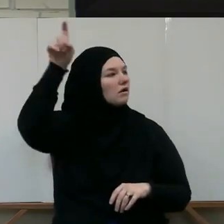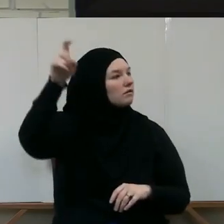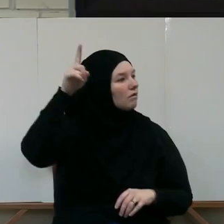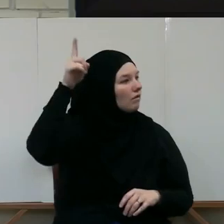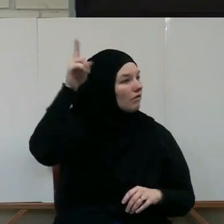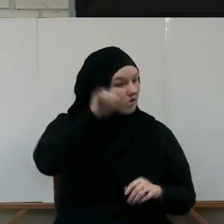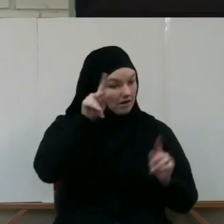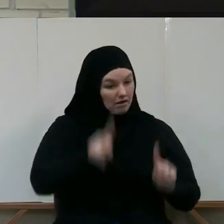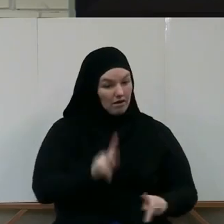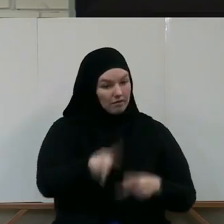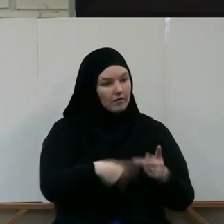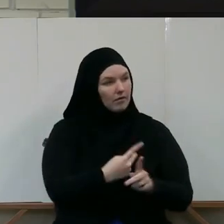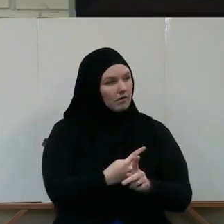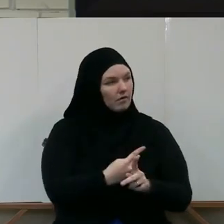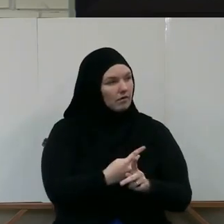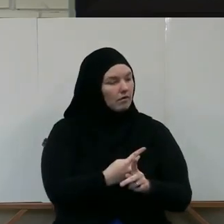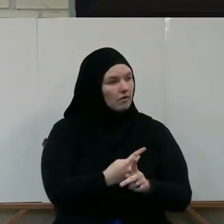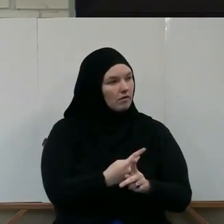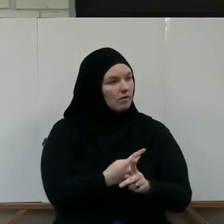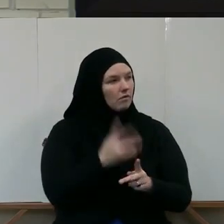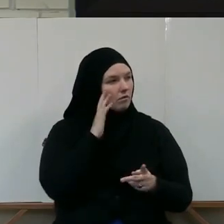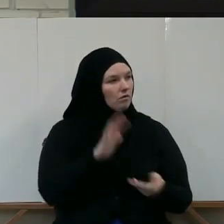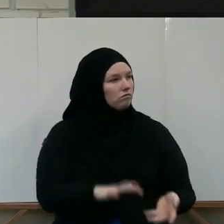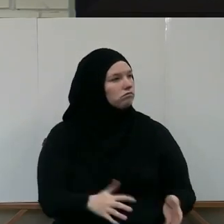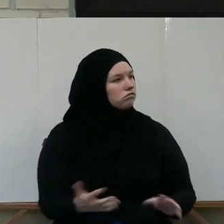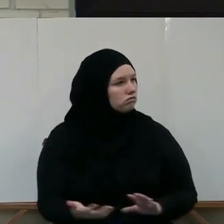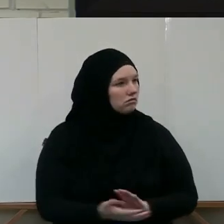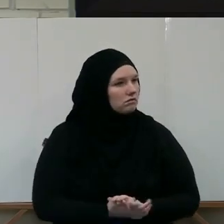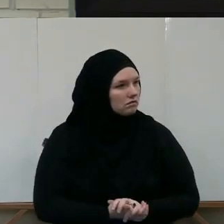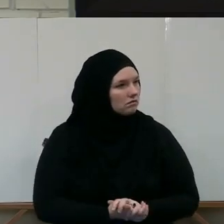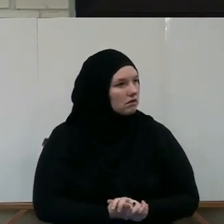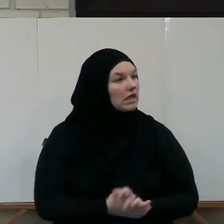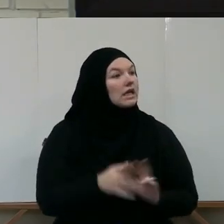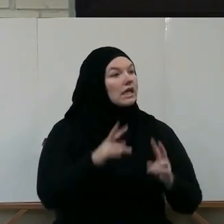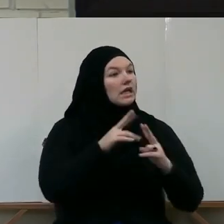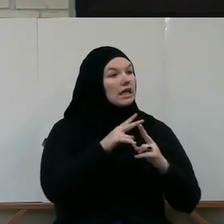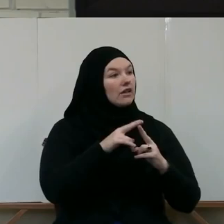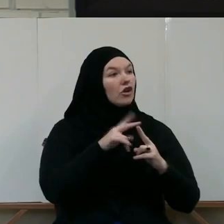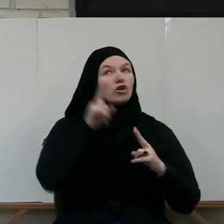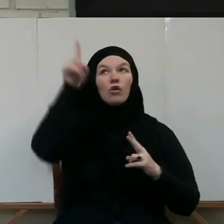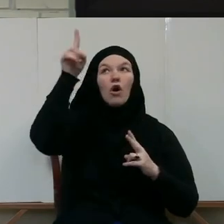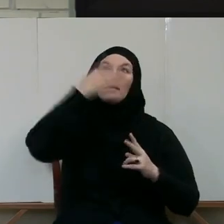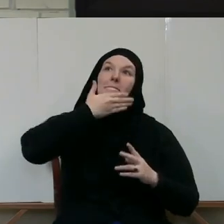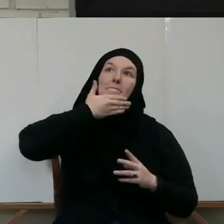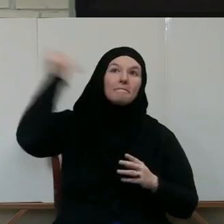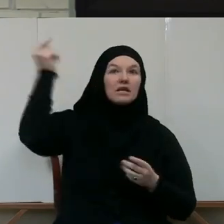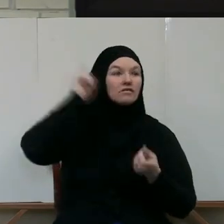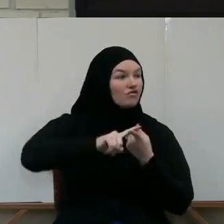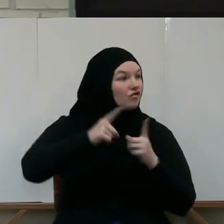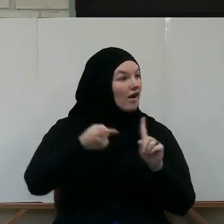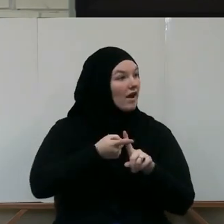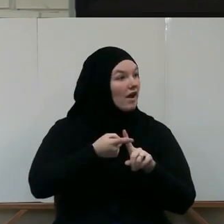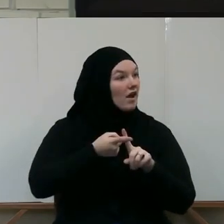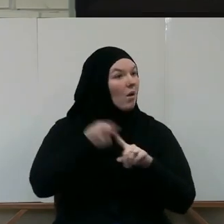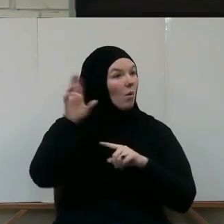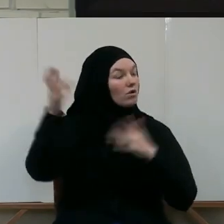They will get into Jahannam Look at this You are either his best friend And most loyal servant Or